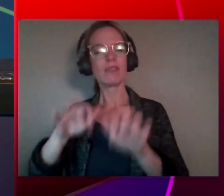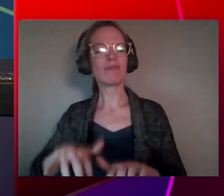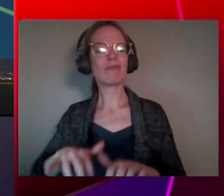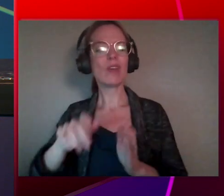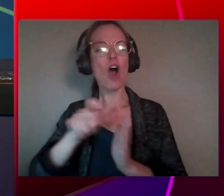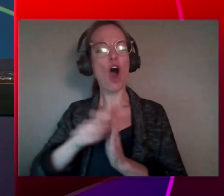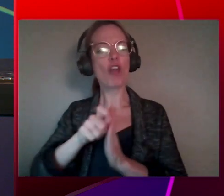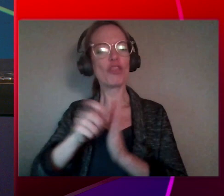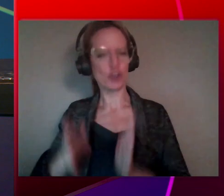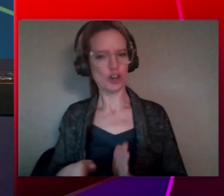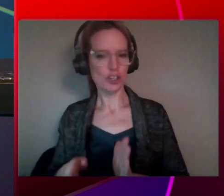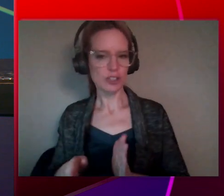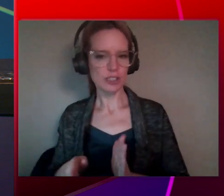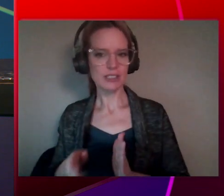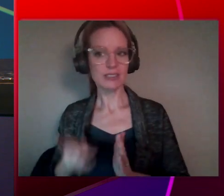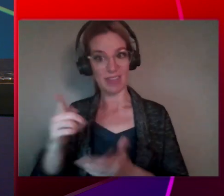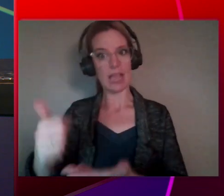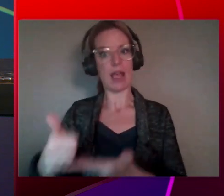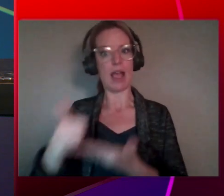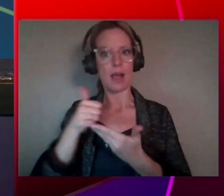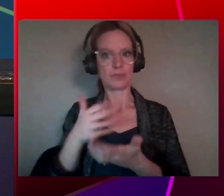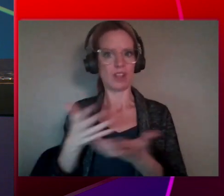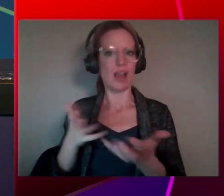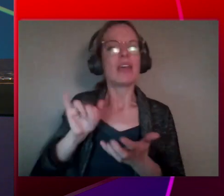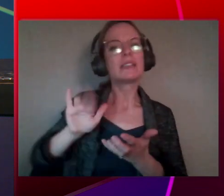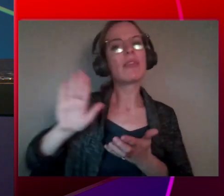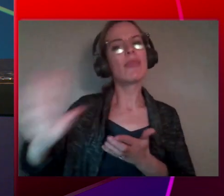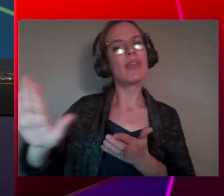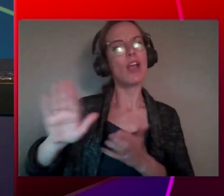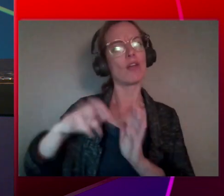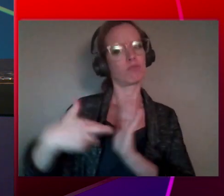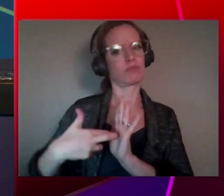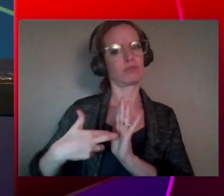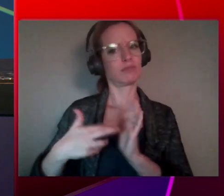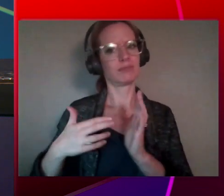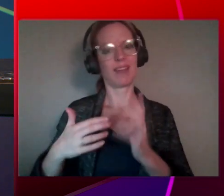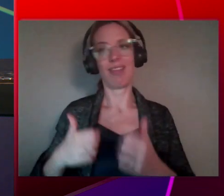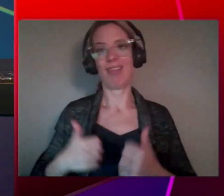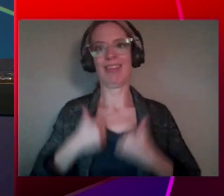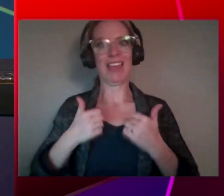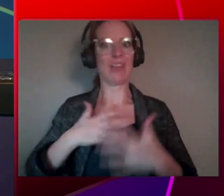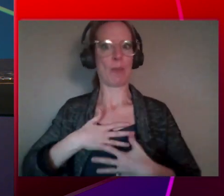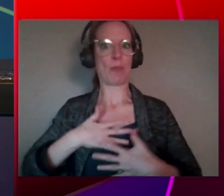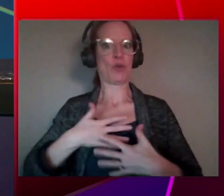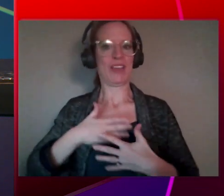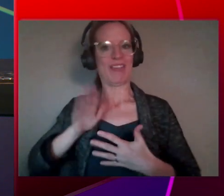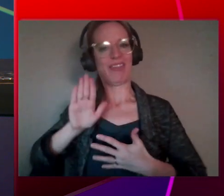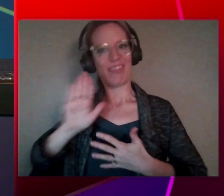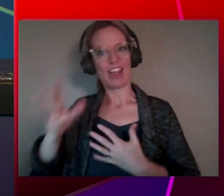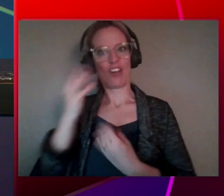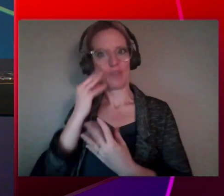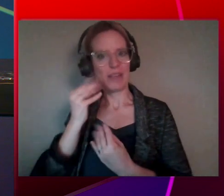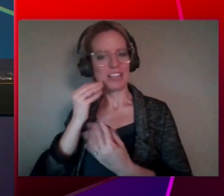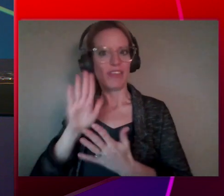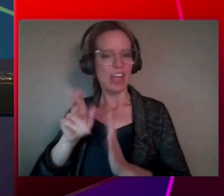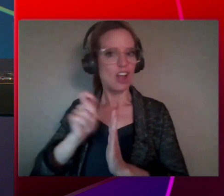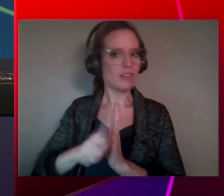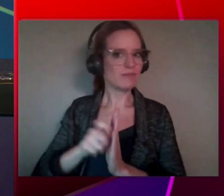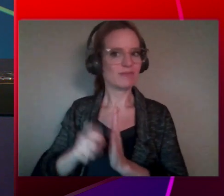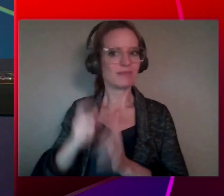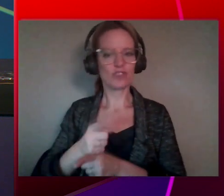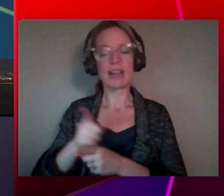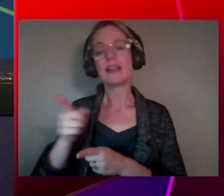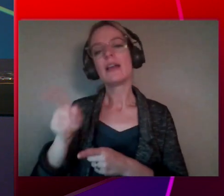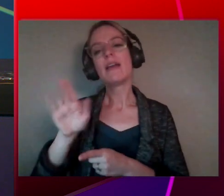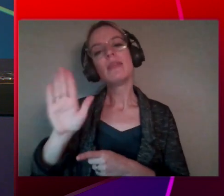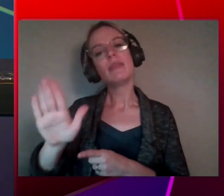because that's kind of what they do, breathe in, live, breathe in, breathe out, right? Yeah. So they come from all different legacy solutions